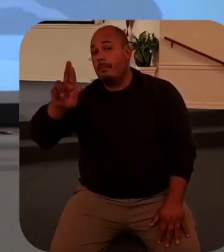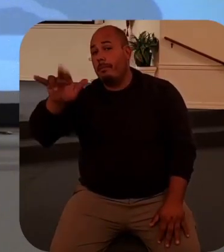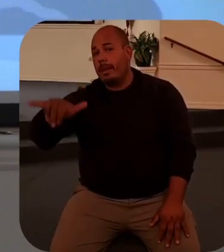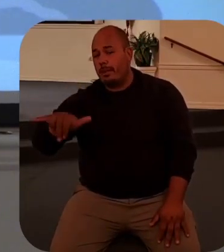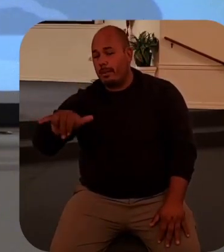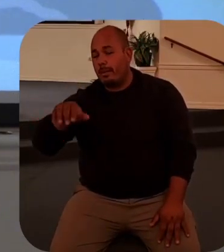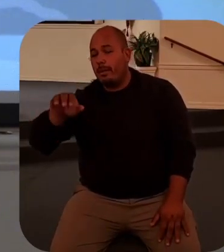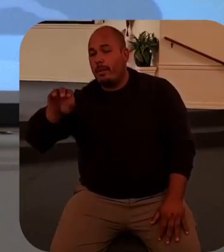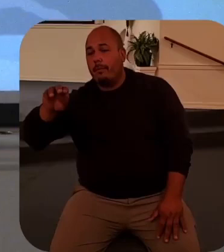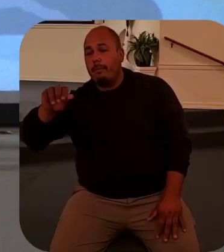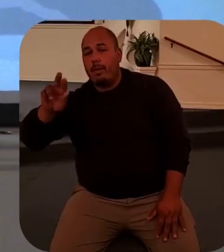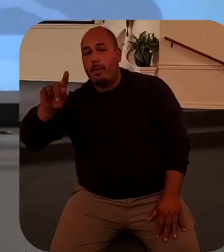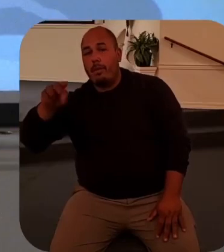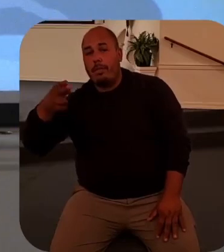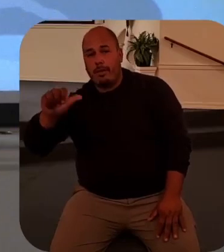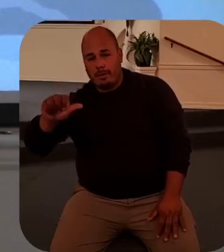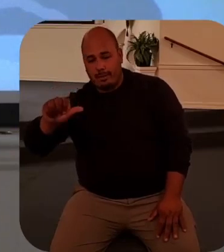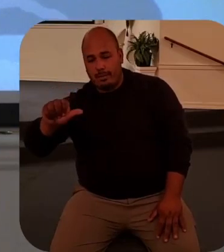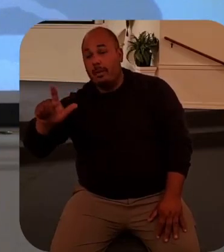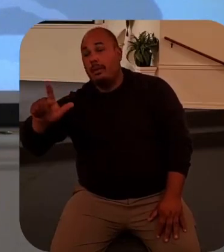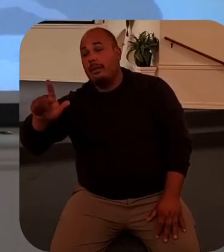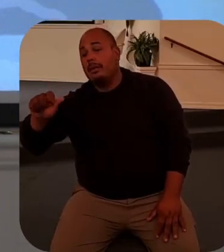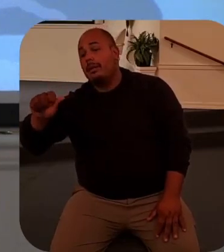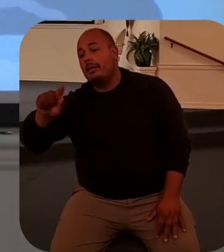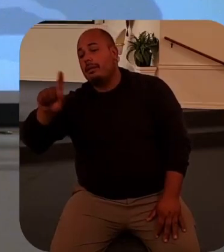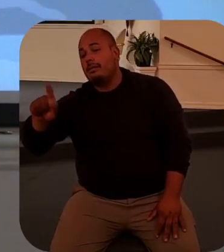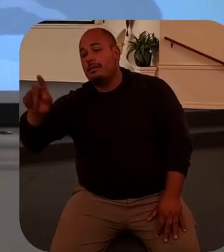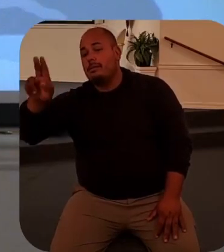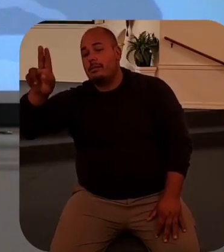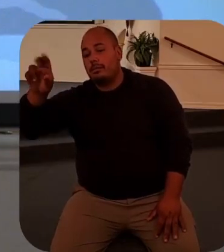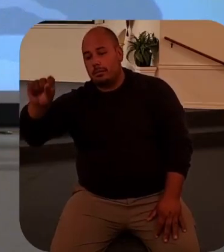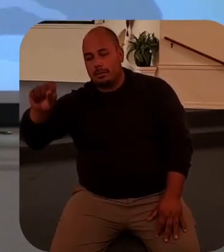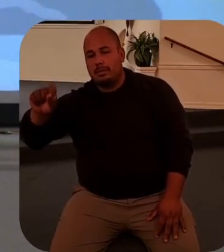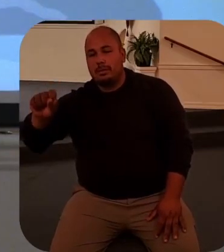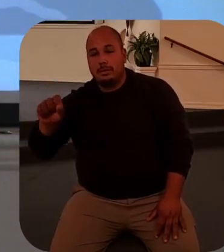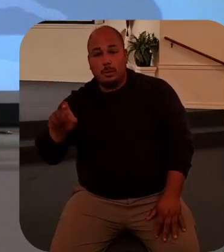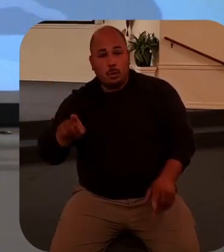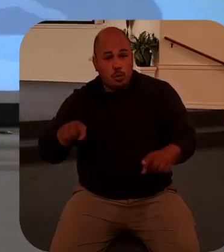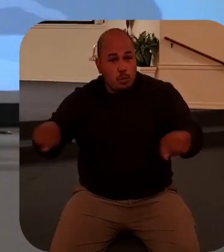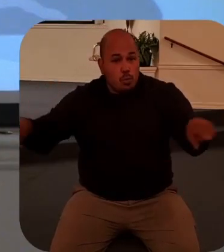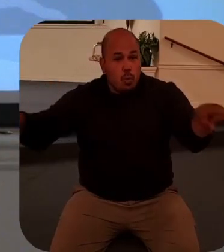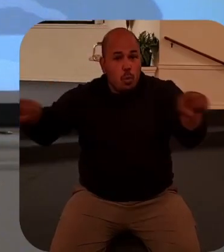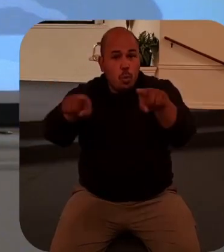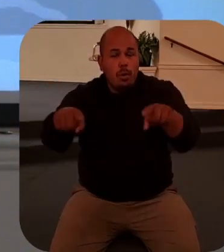to Lazarus to you to me